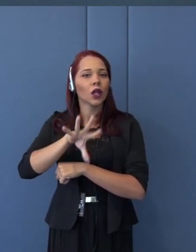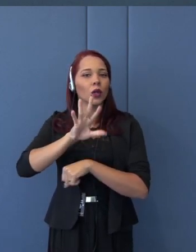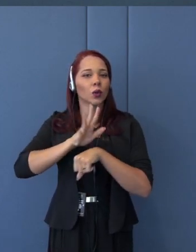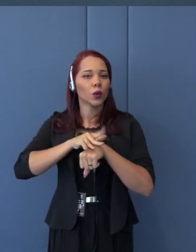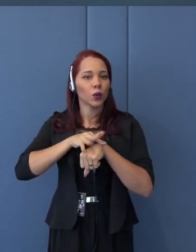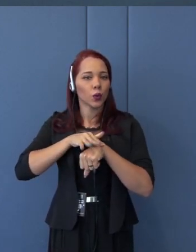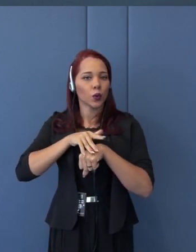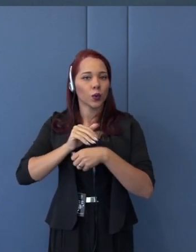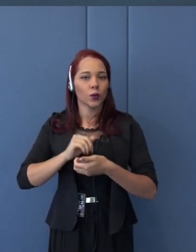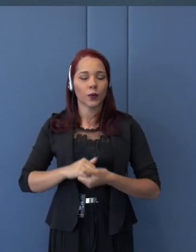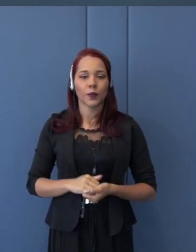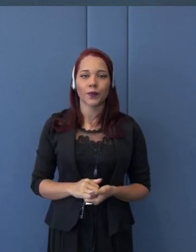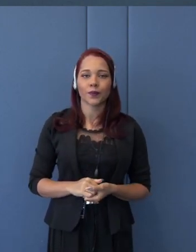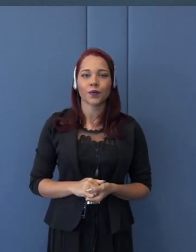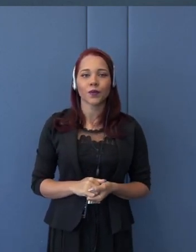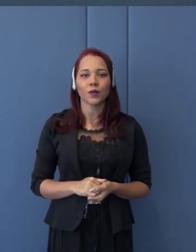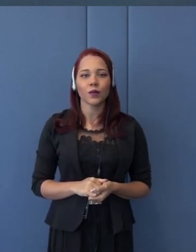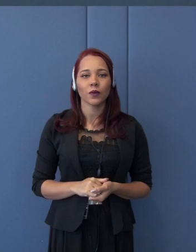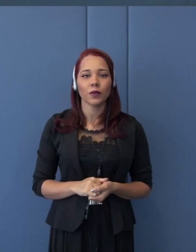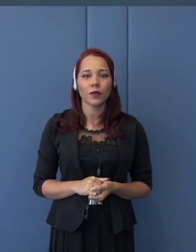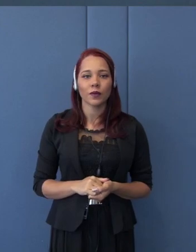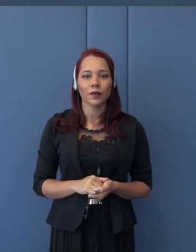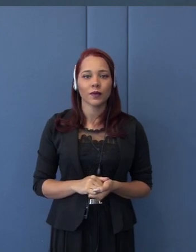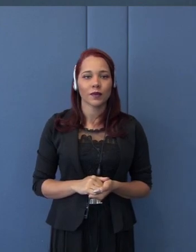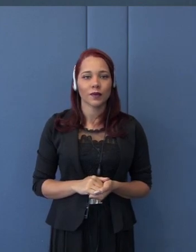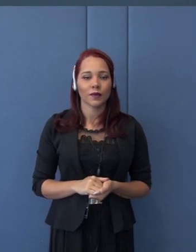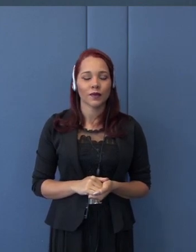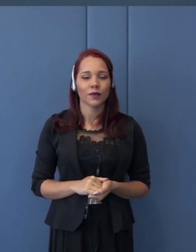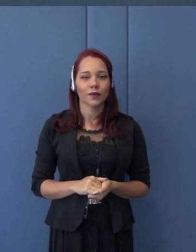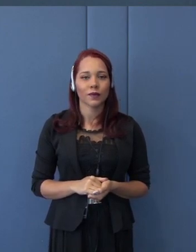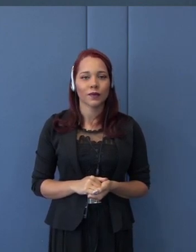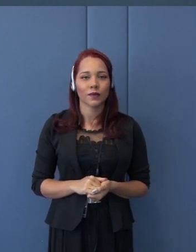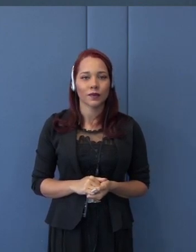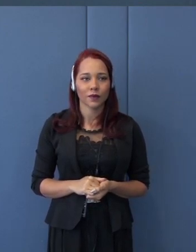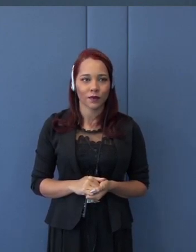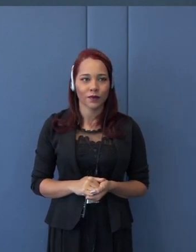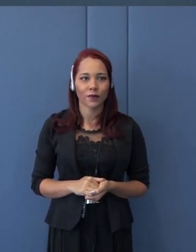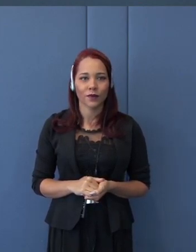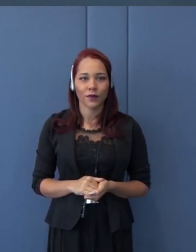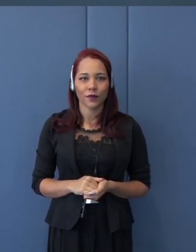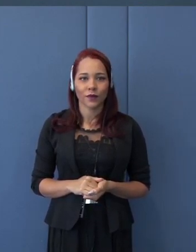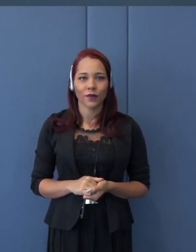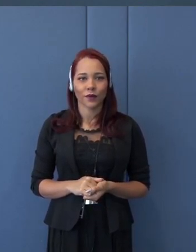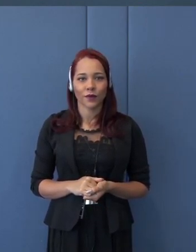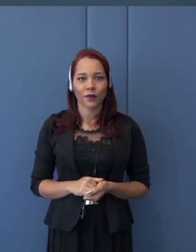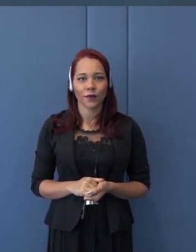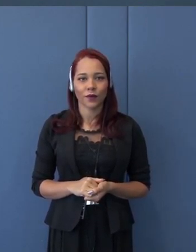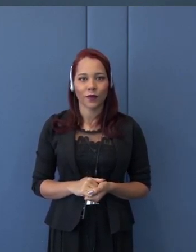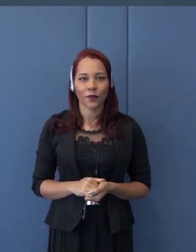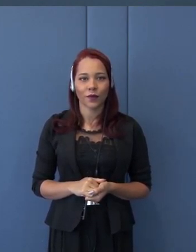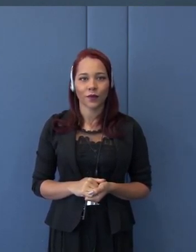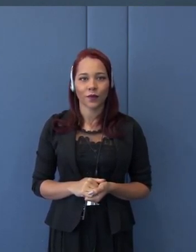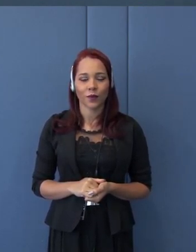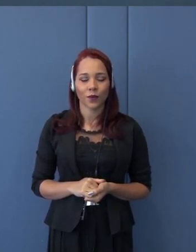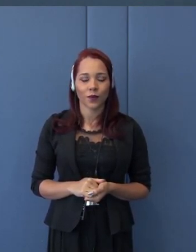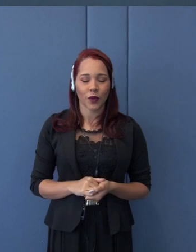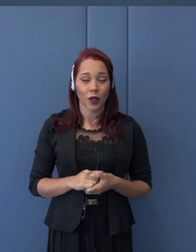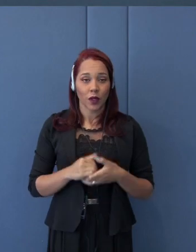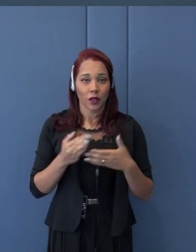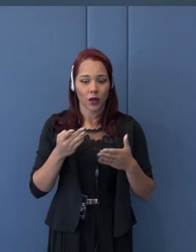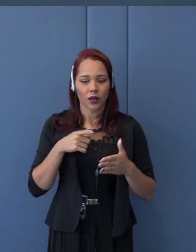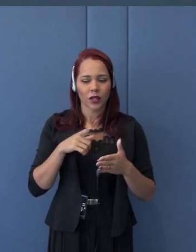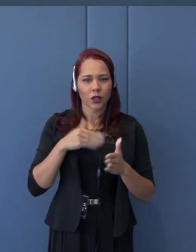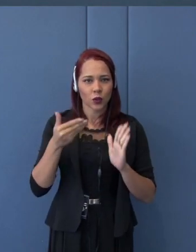And, since, quite drastic measures have been taken in Japan, such